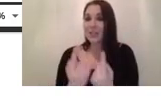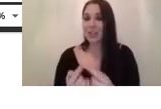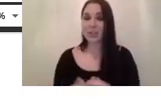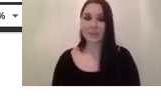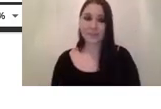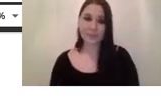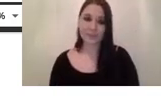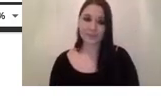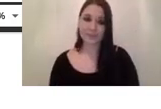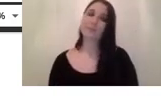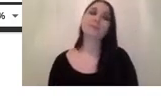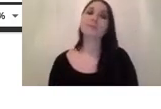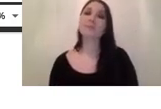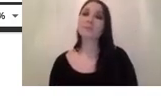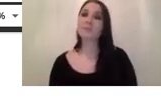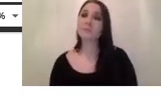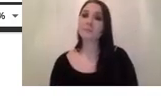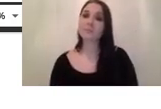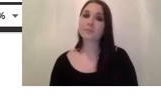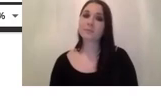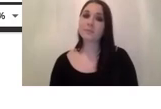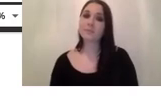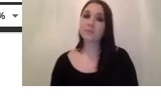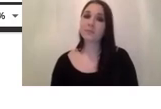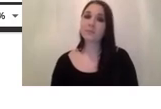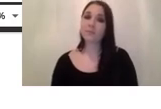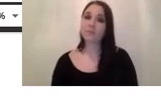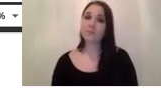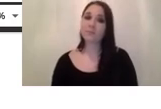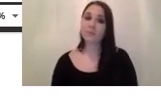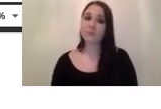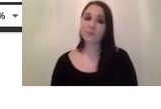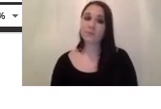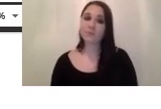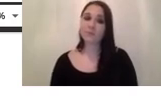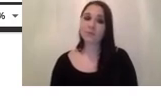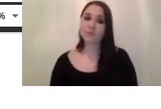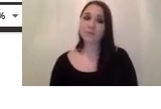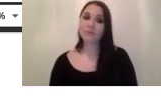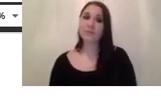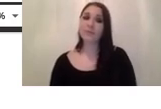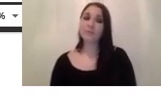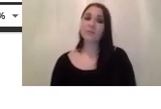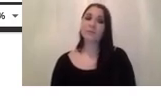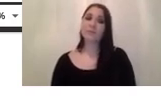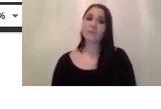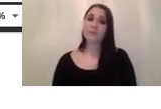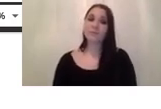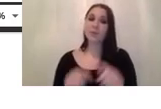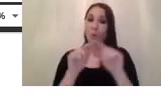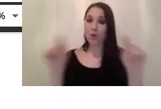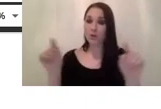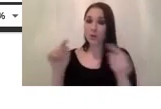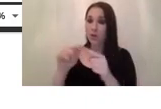of view so to say you can actually just feed the the value you have for instance the horizontal or the